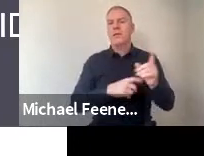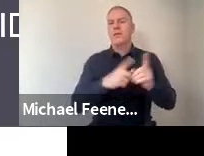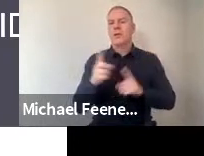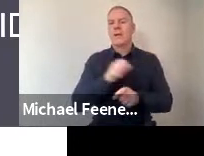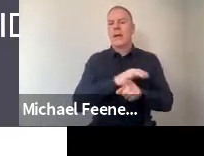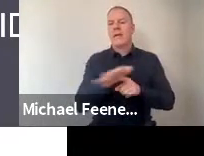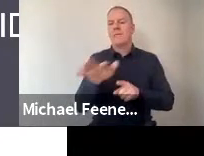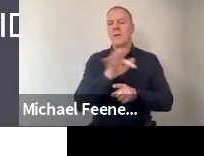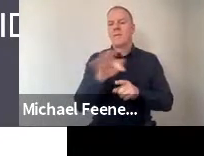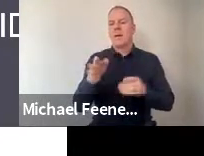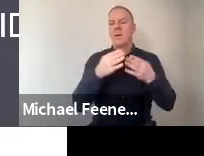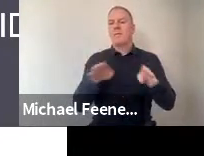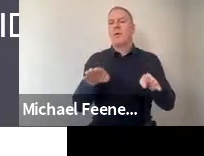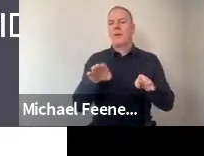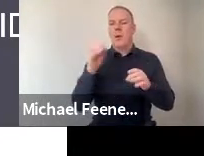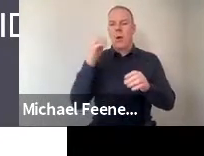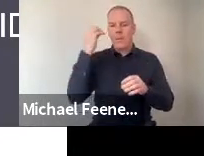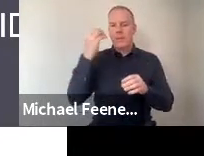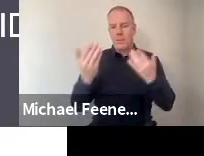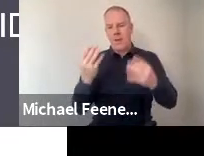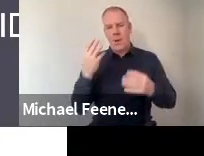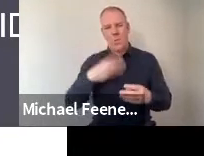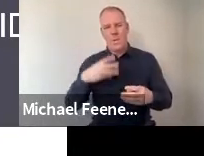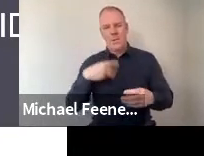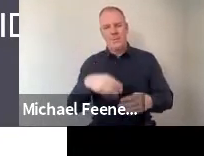most by public opinion when compared to women.